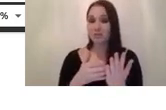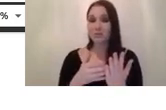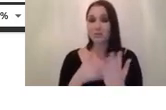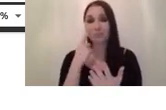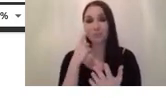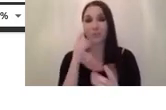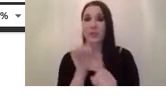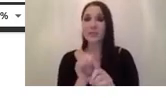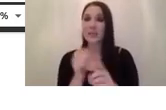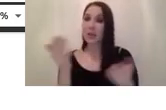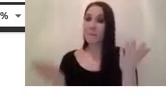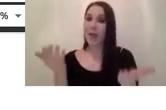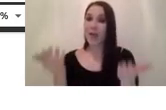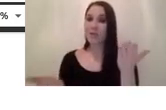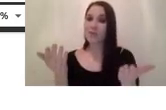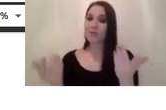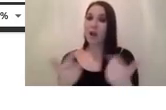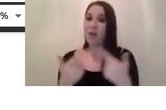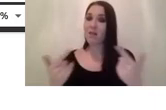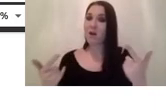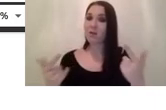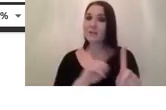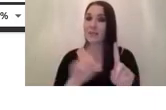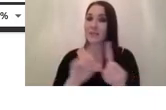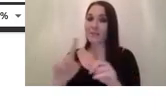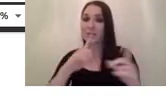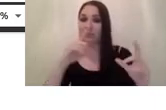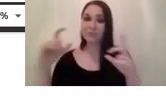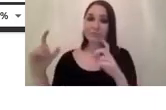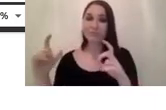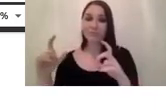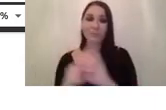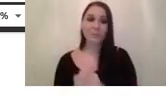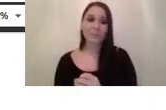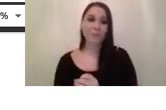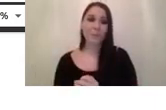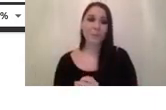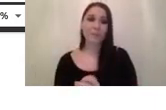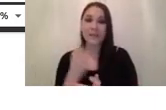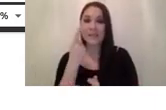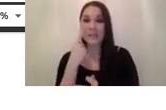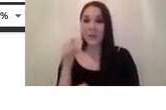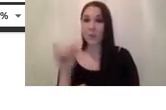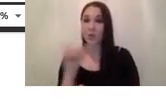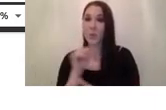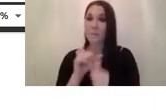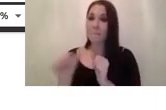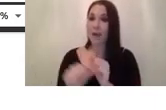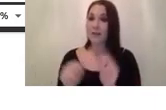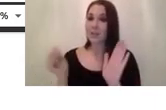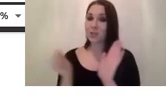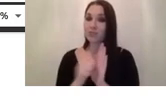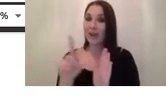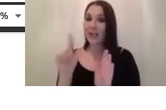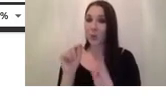uh you can compare a lot of brands a lot of sensor types and so on to to see what uh is the right choice for your